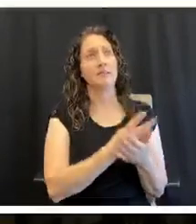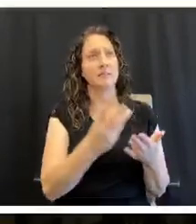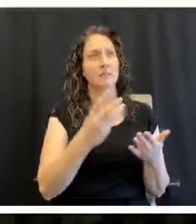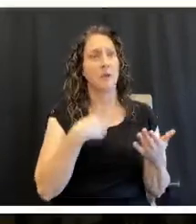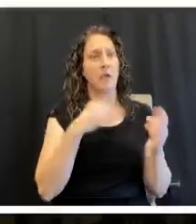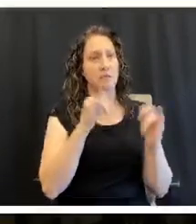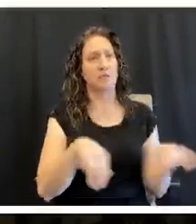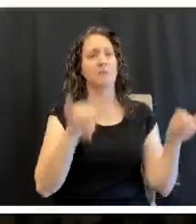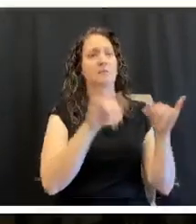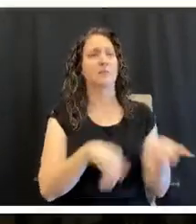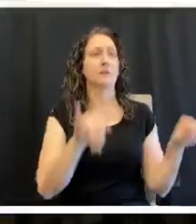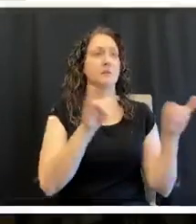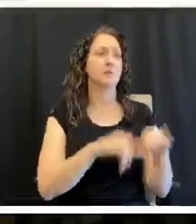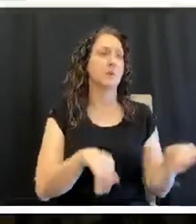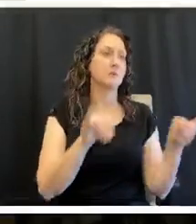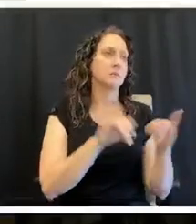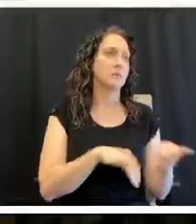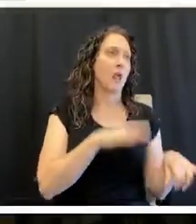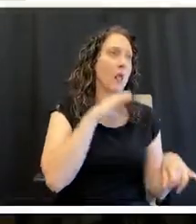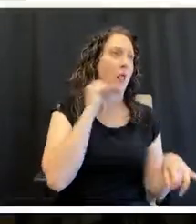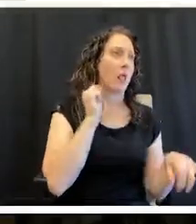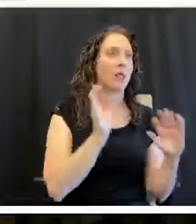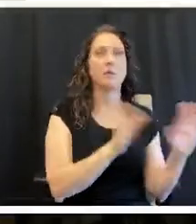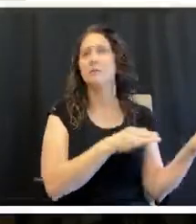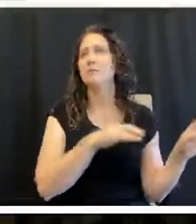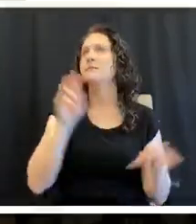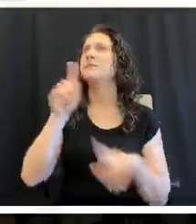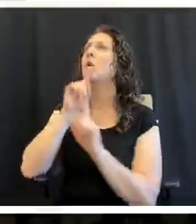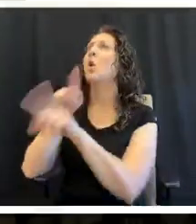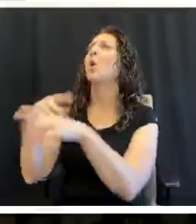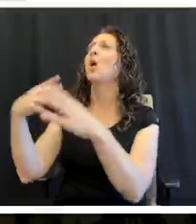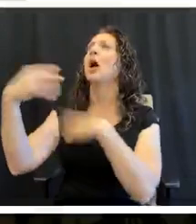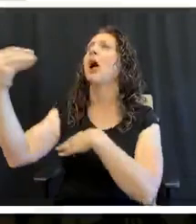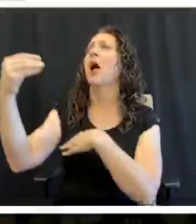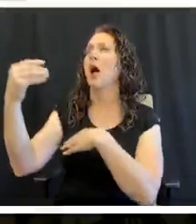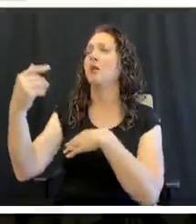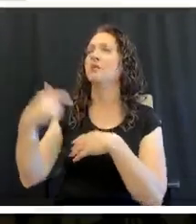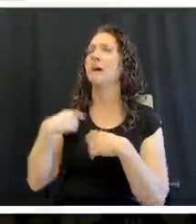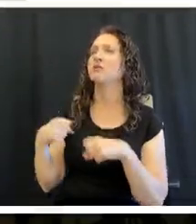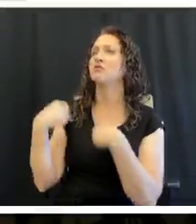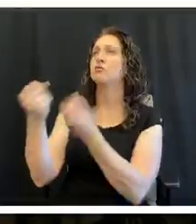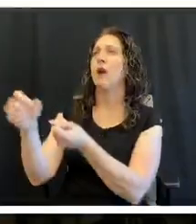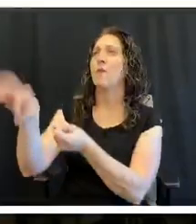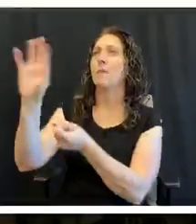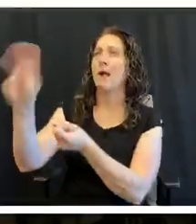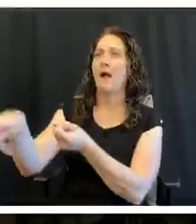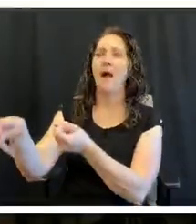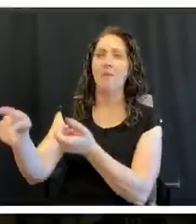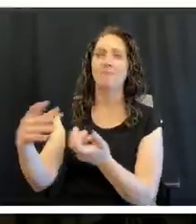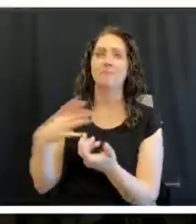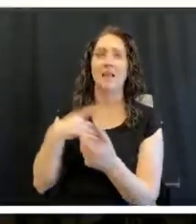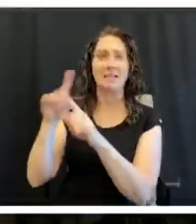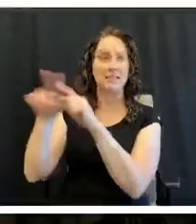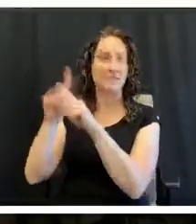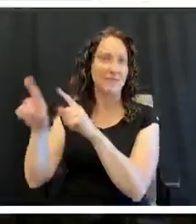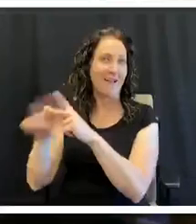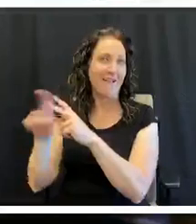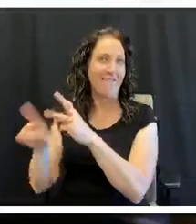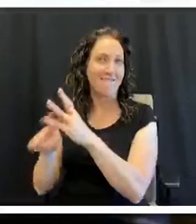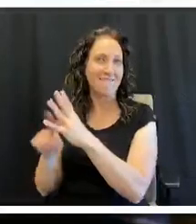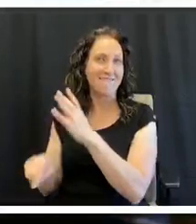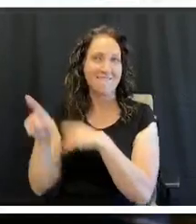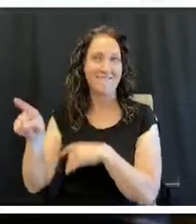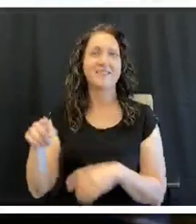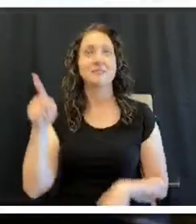it's nice to go to this curbside and get a different, something different, variety. We've had some great